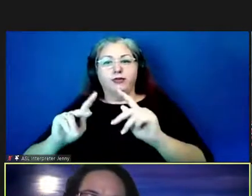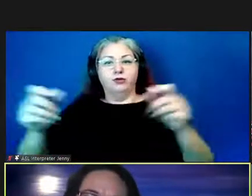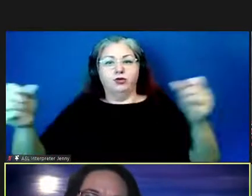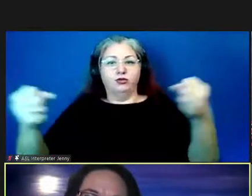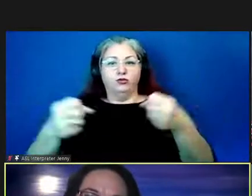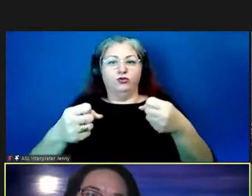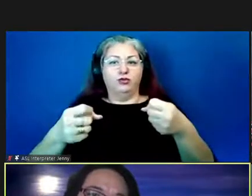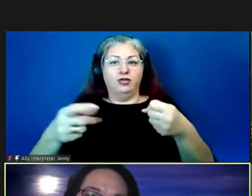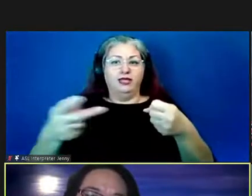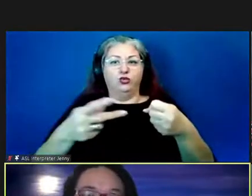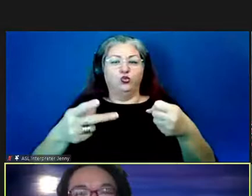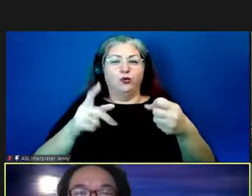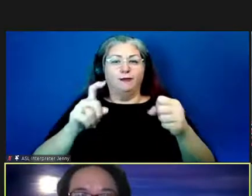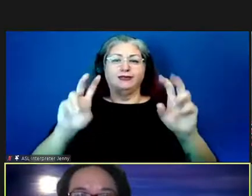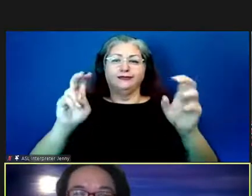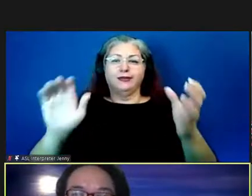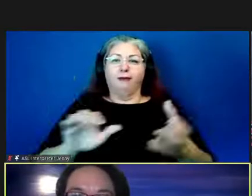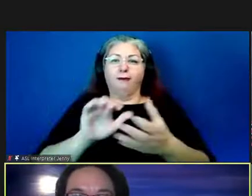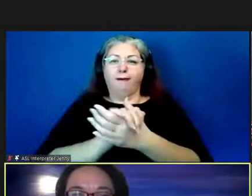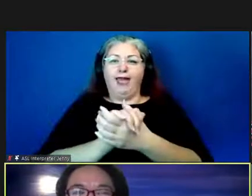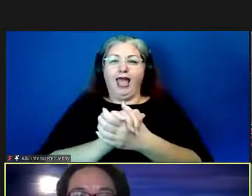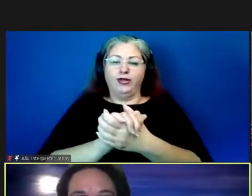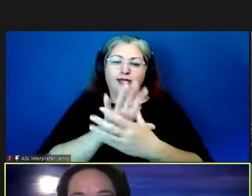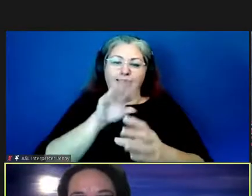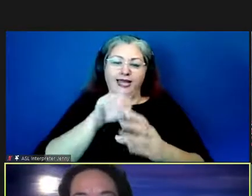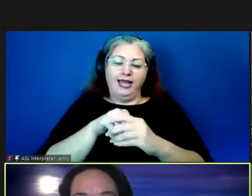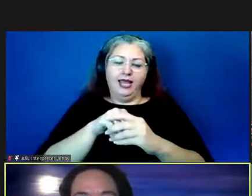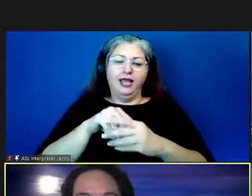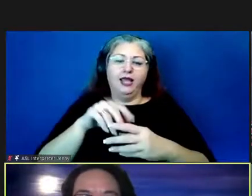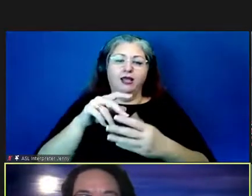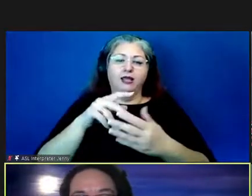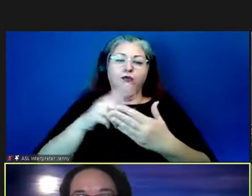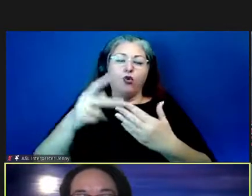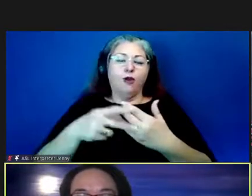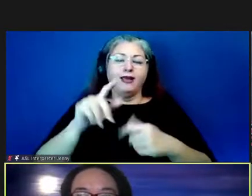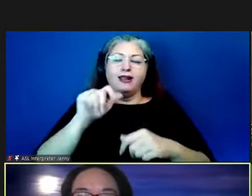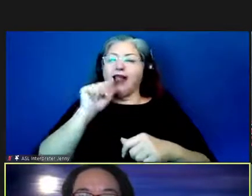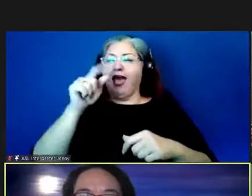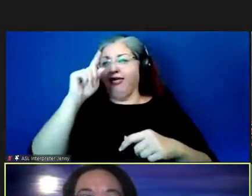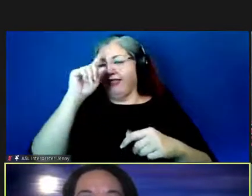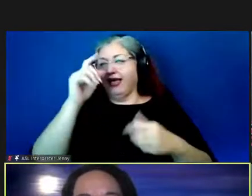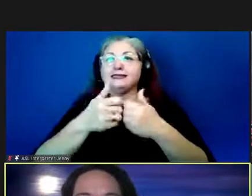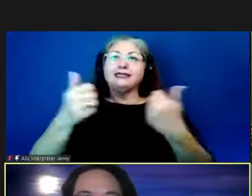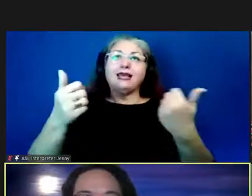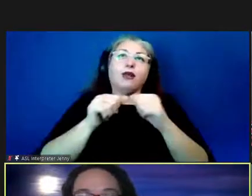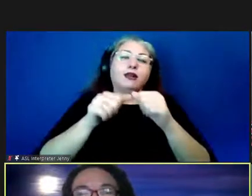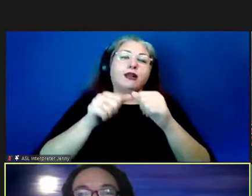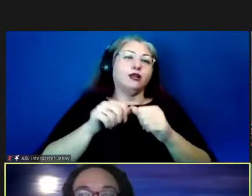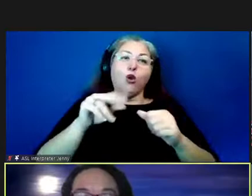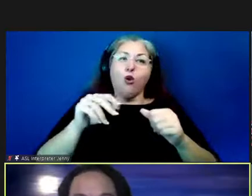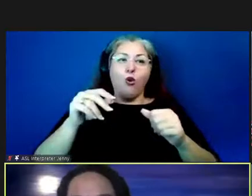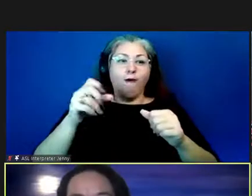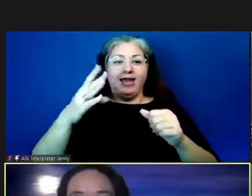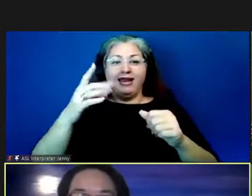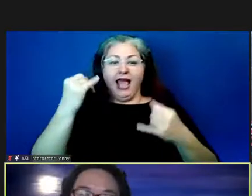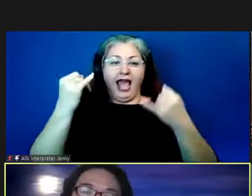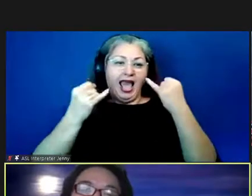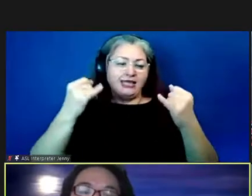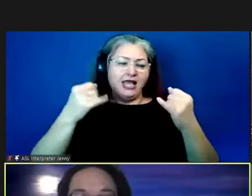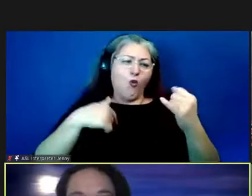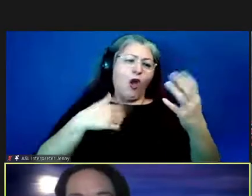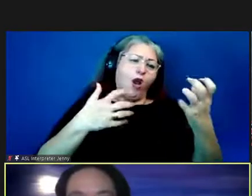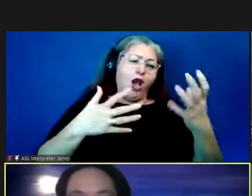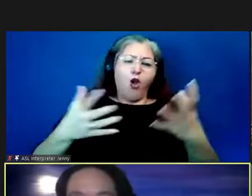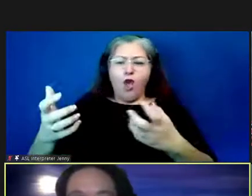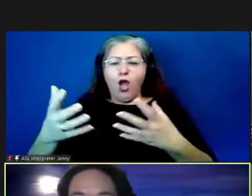two things need to become married in programs now we have to stop thinking of them as separable because we all have ideas about what we want and